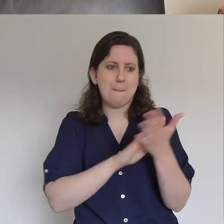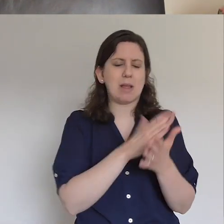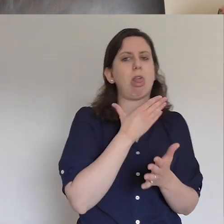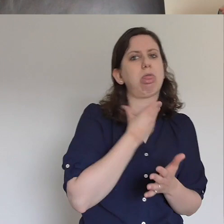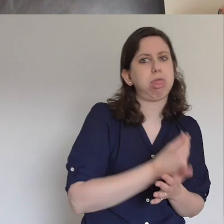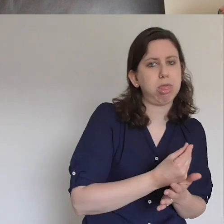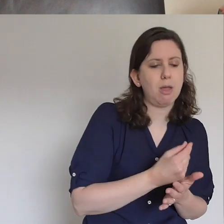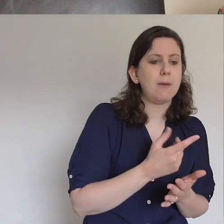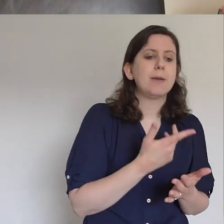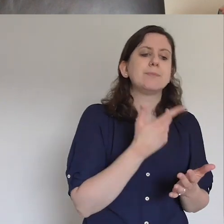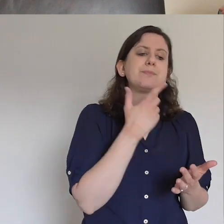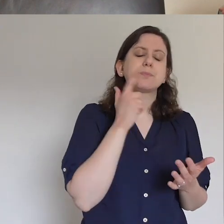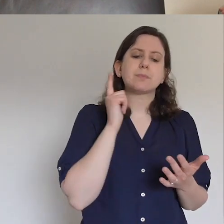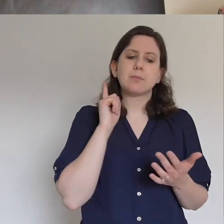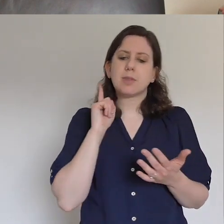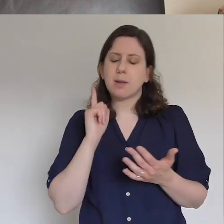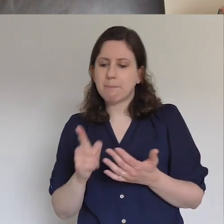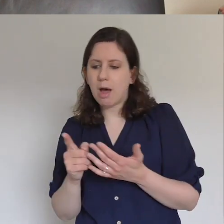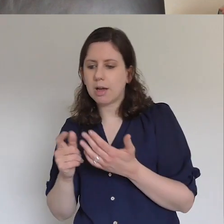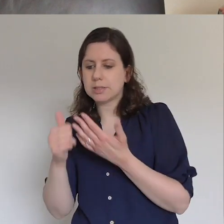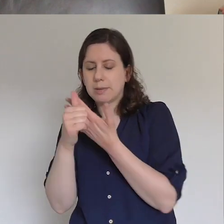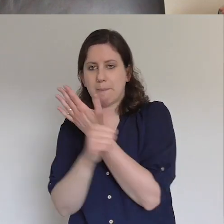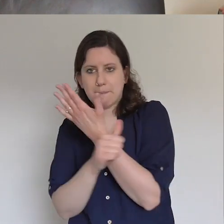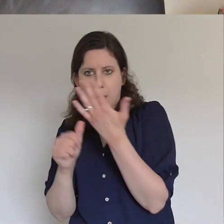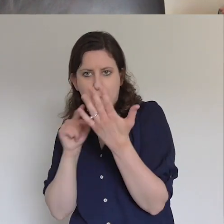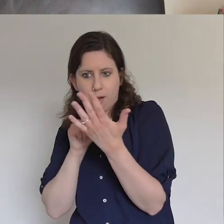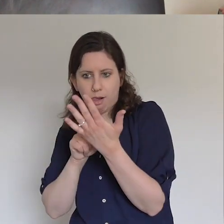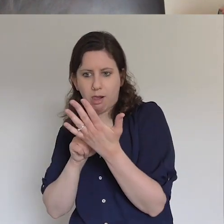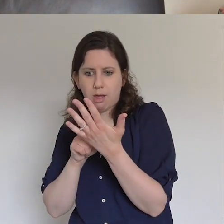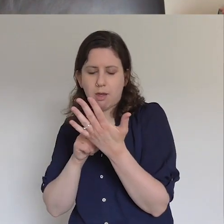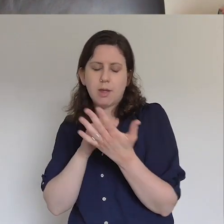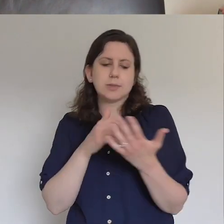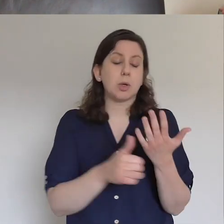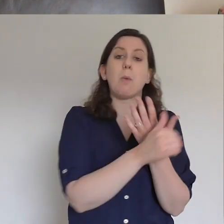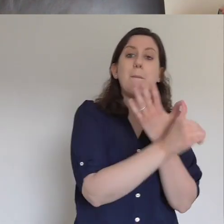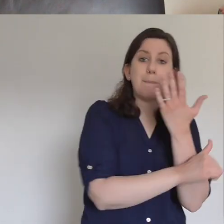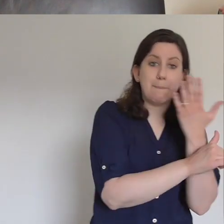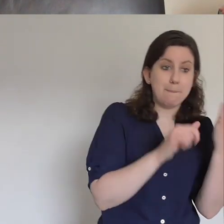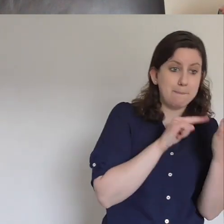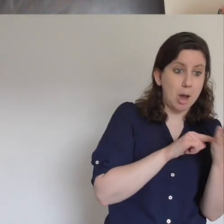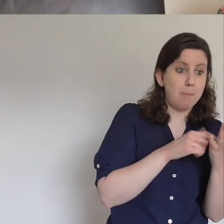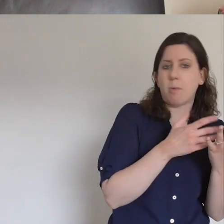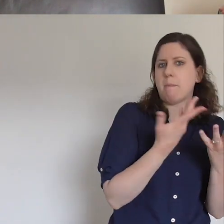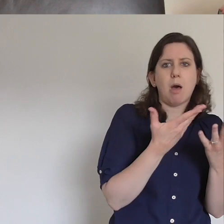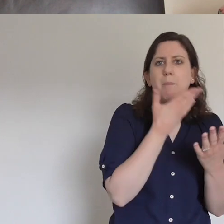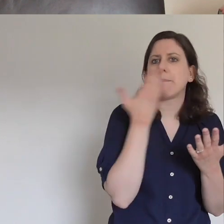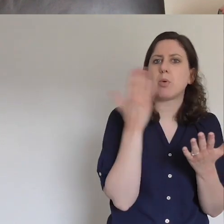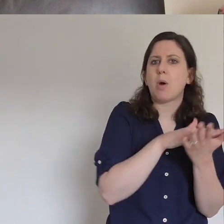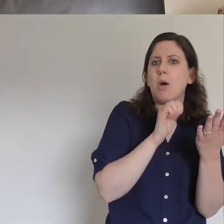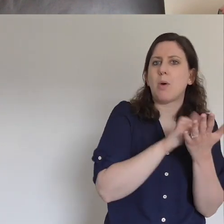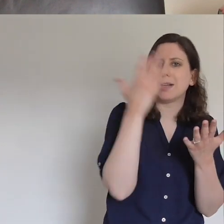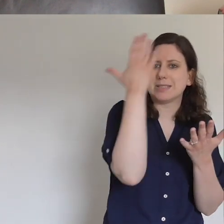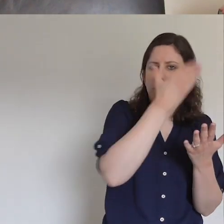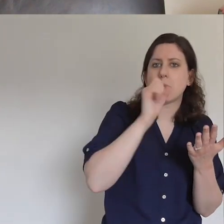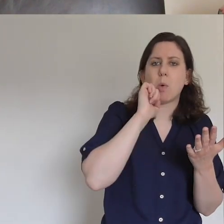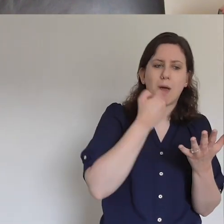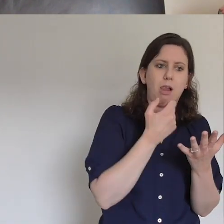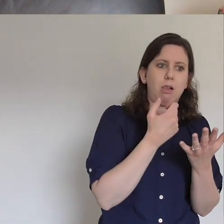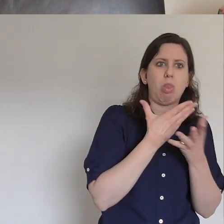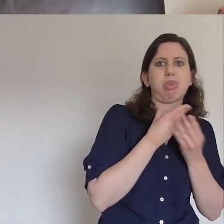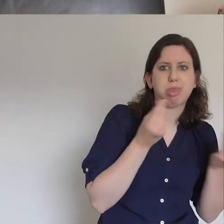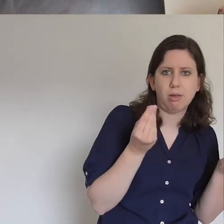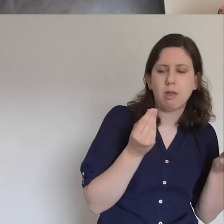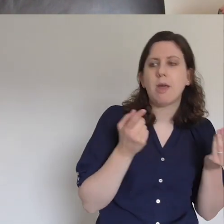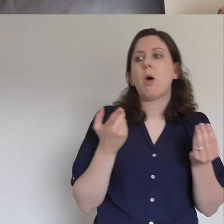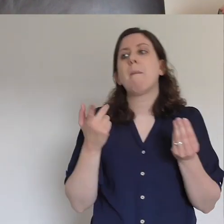the word and we will blow up but if we have both we will grow up and I think and it's not one without the